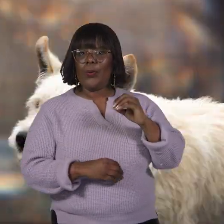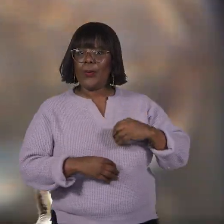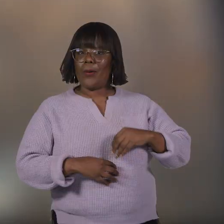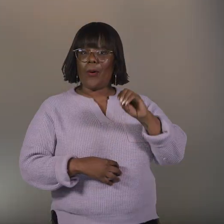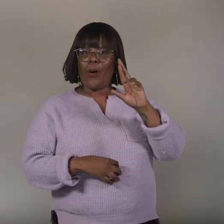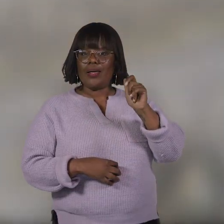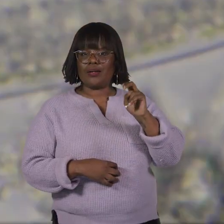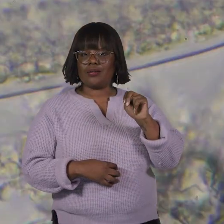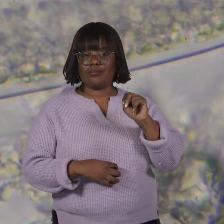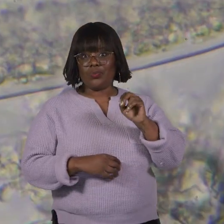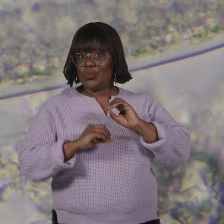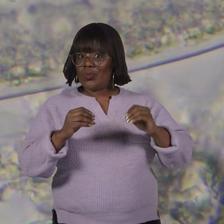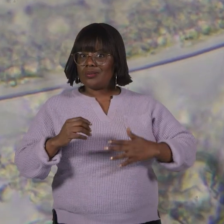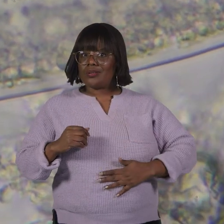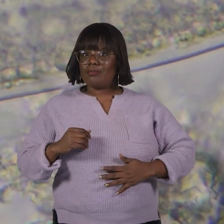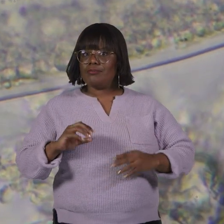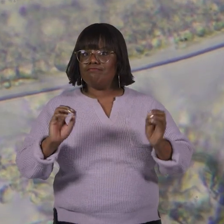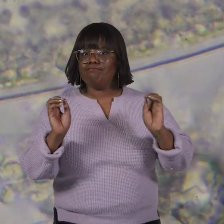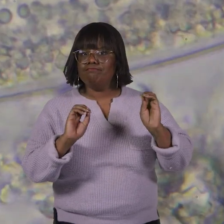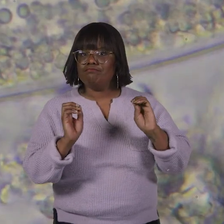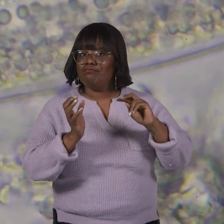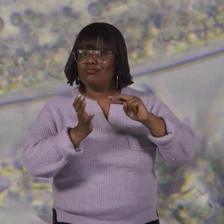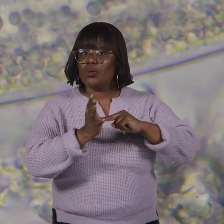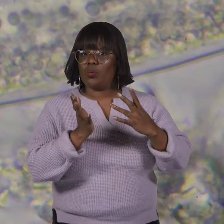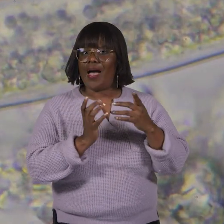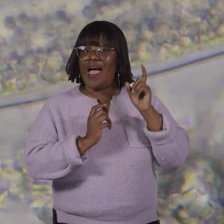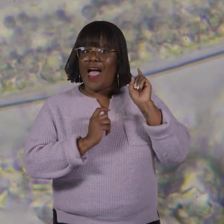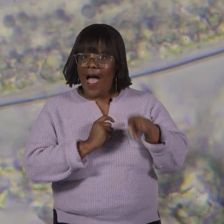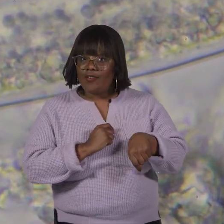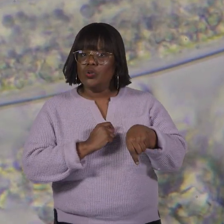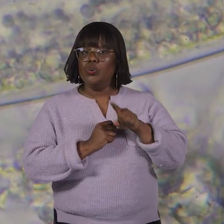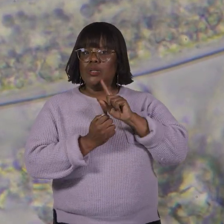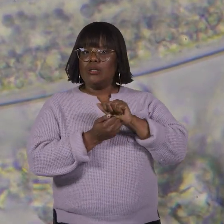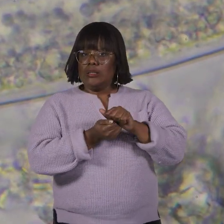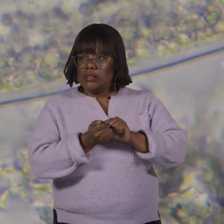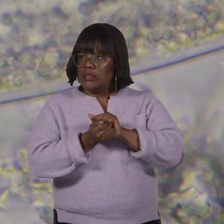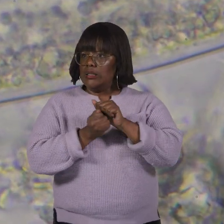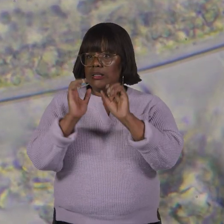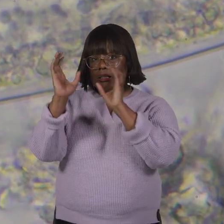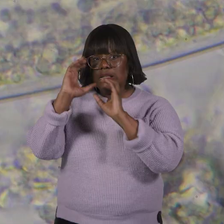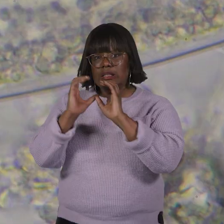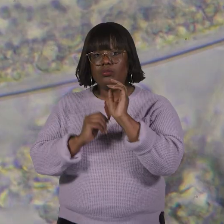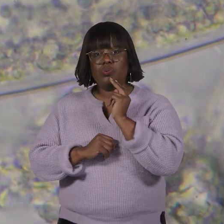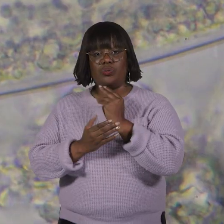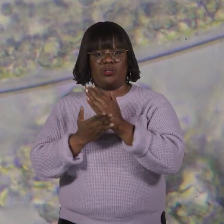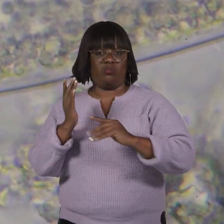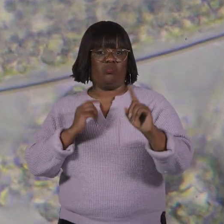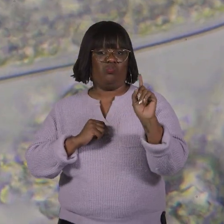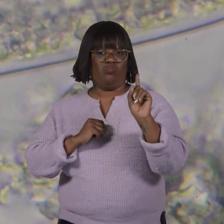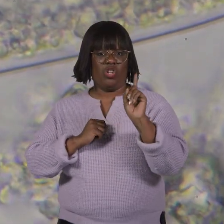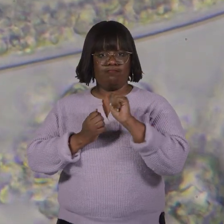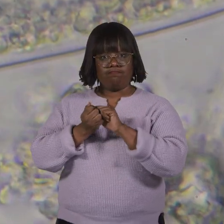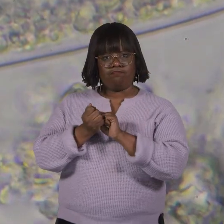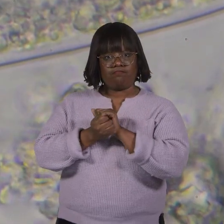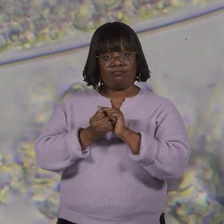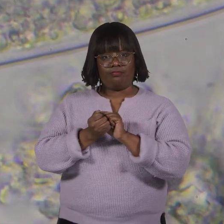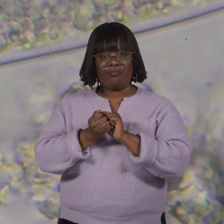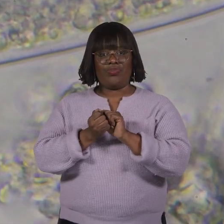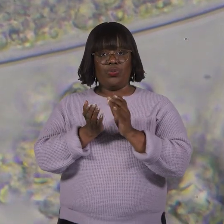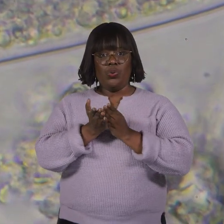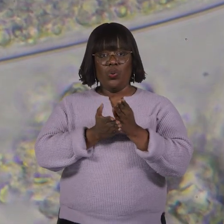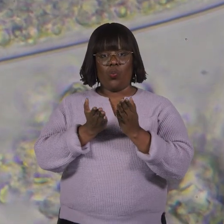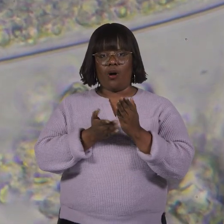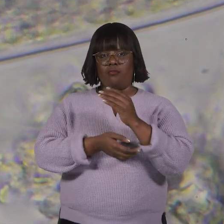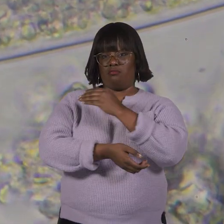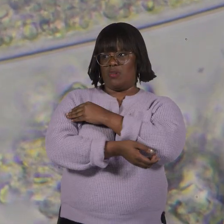organs, they do not have a stomach, which means that they have to absorb their nutrients elsewhere. This happens through a